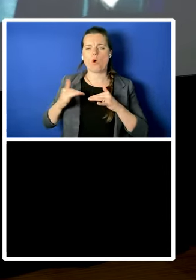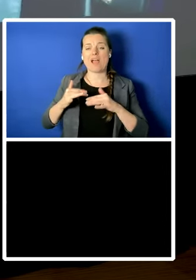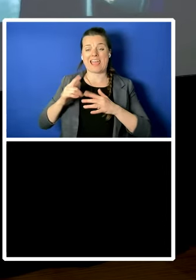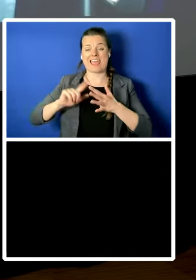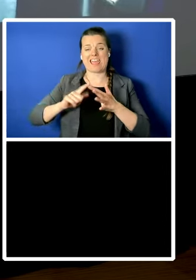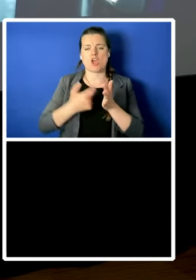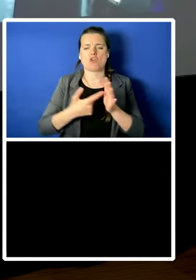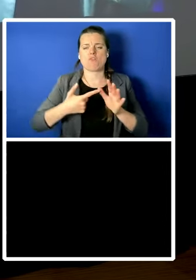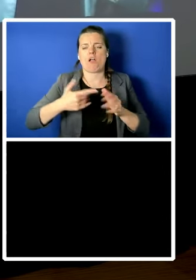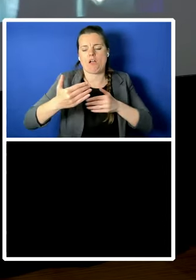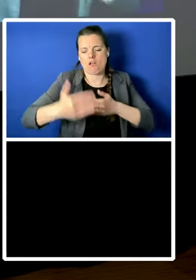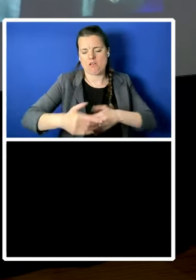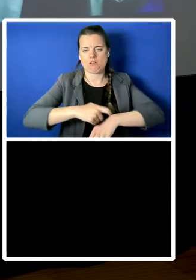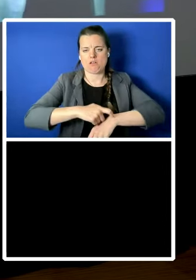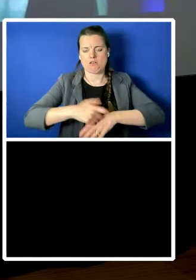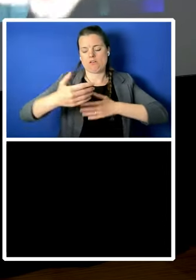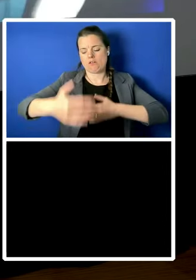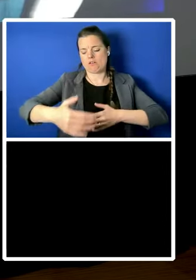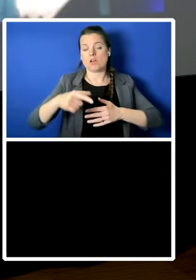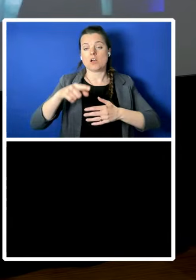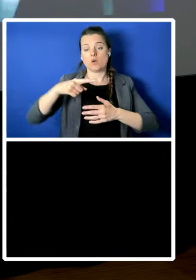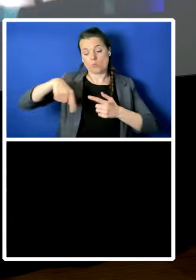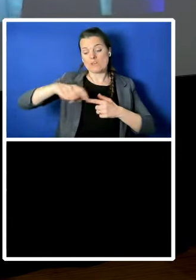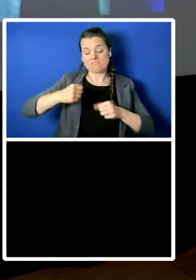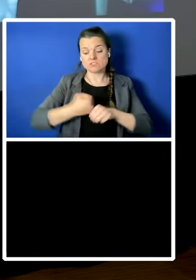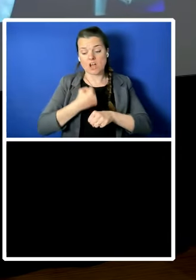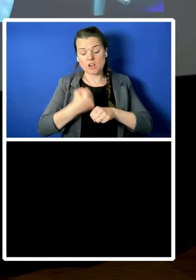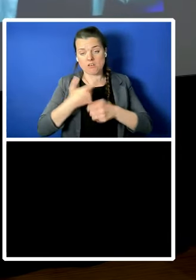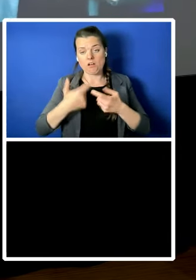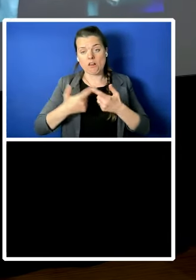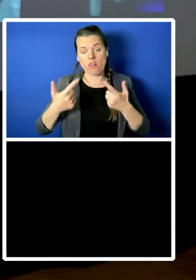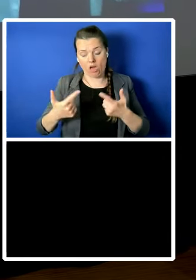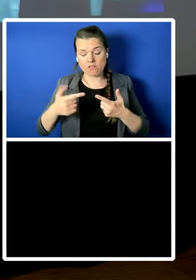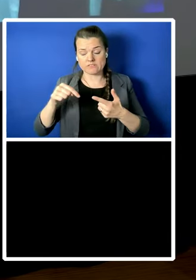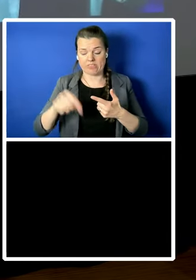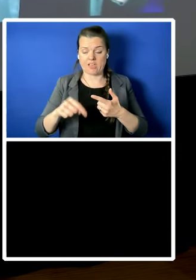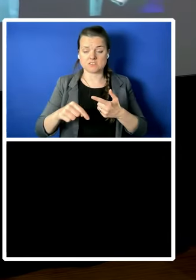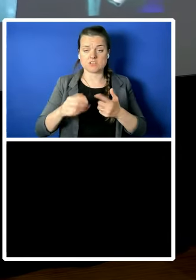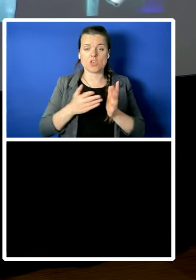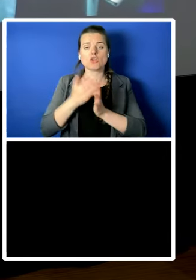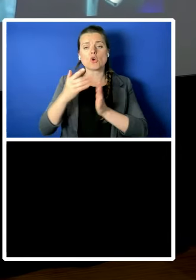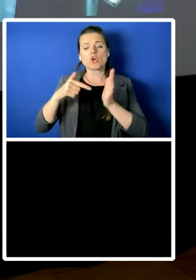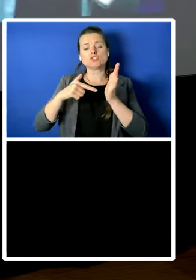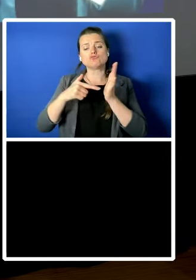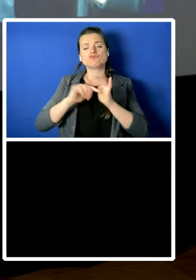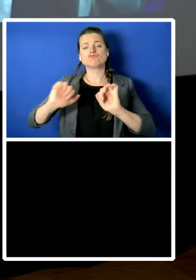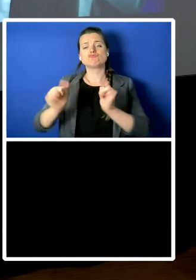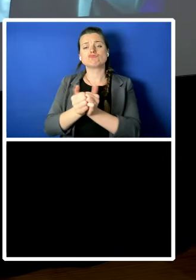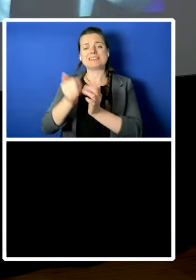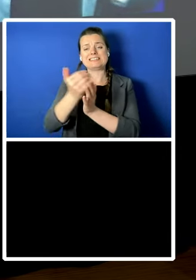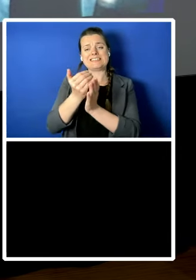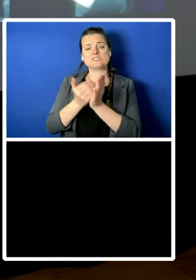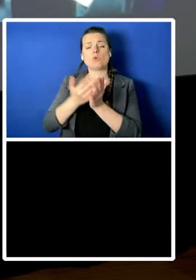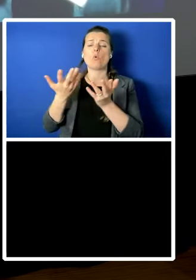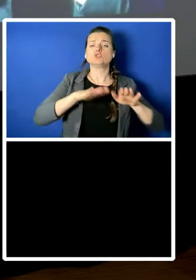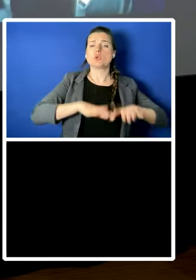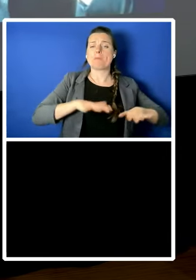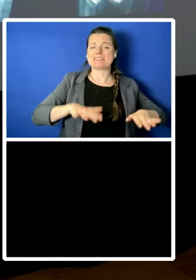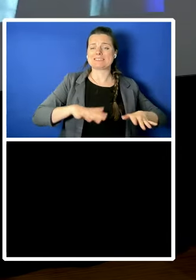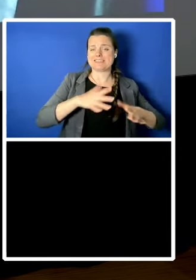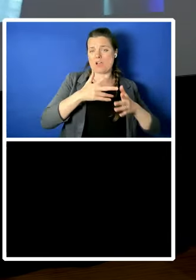done a lot of that in in treaties and domestic laws that that are about